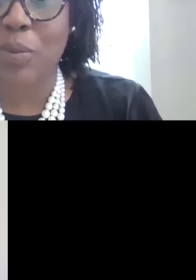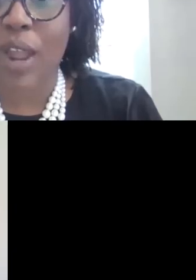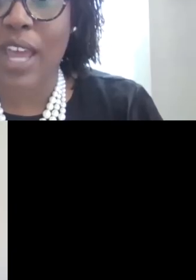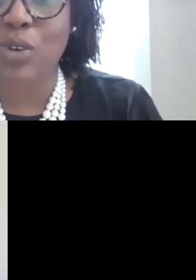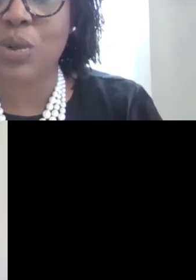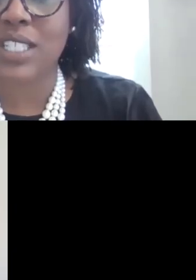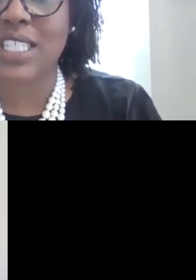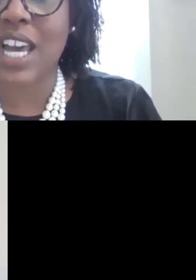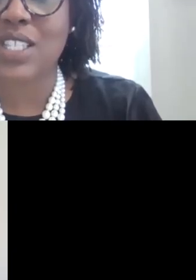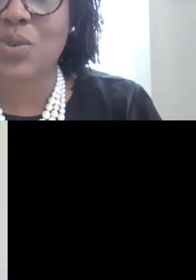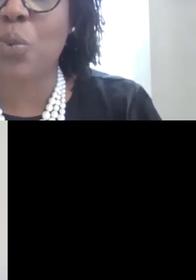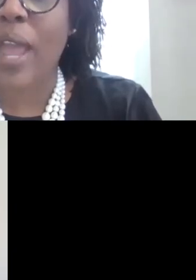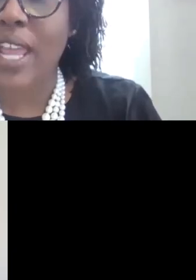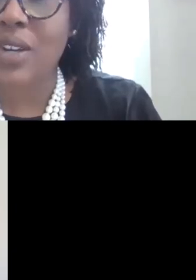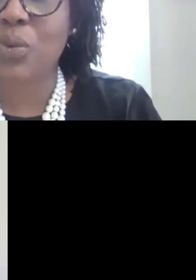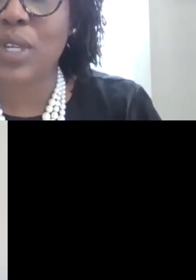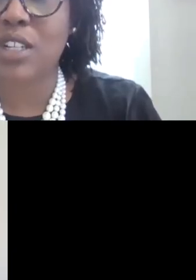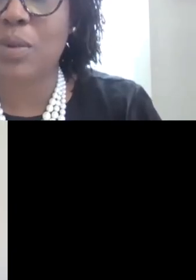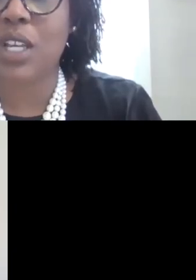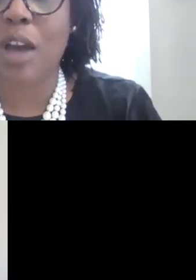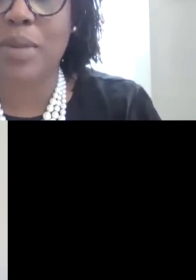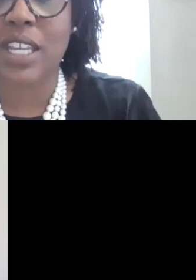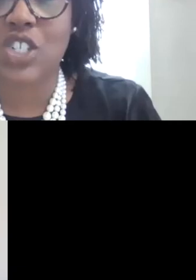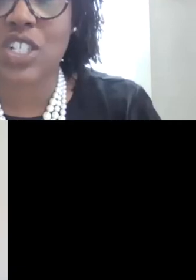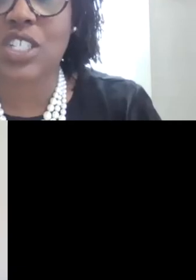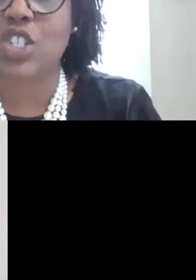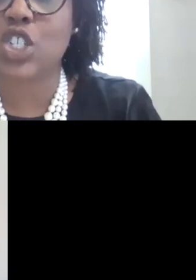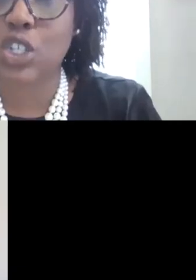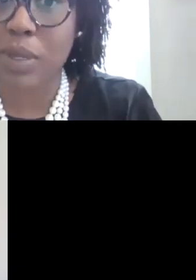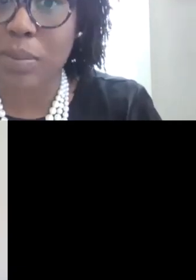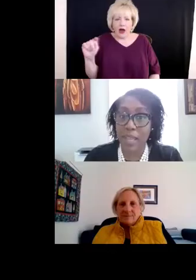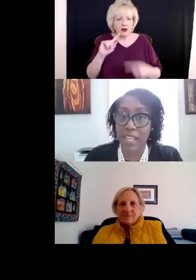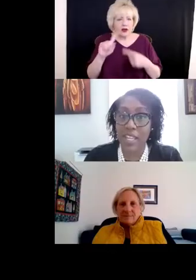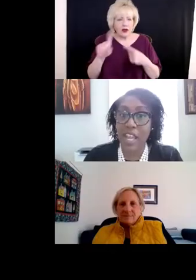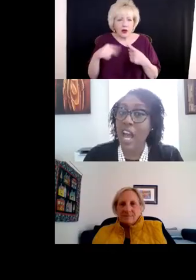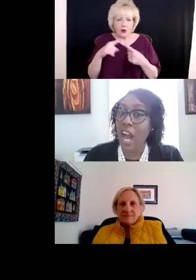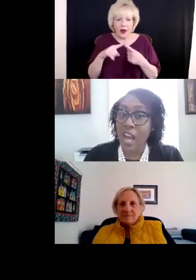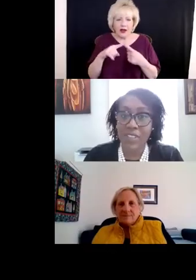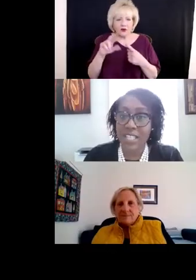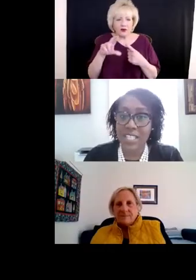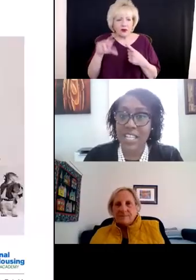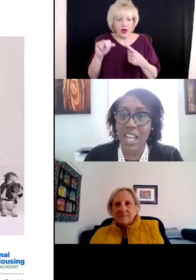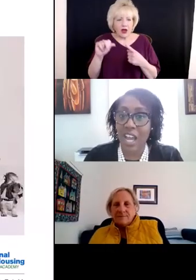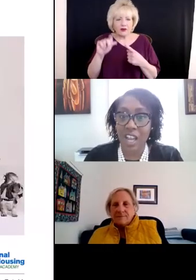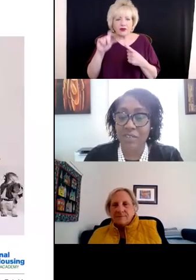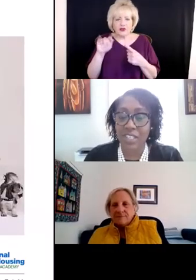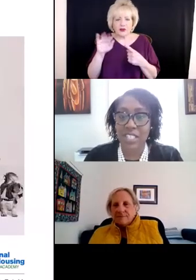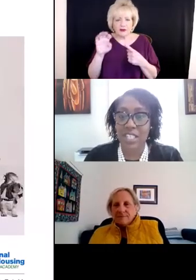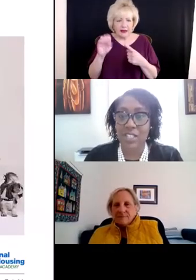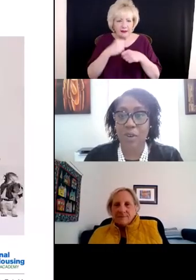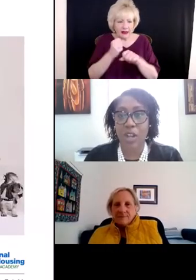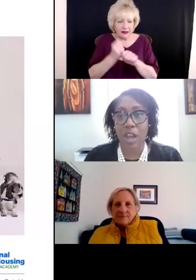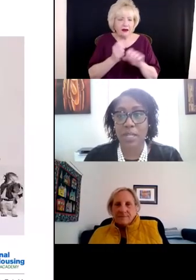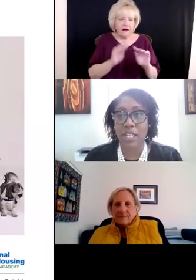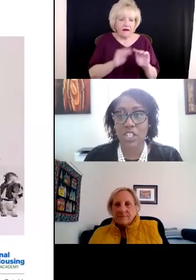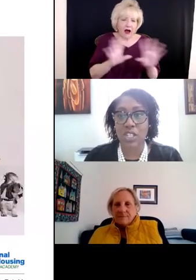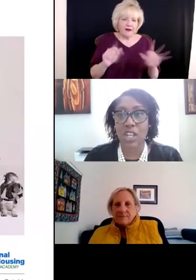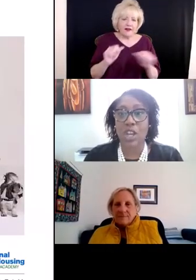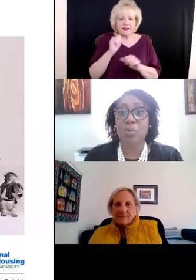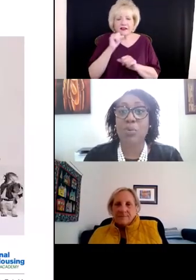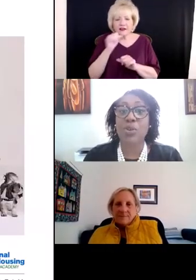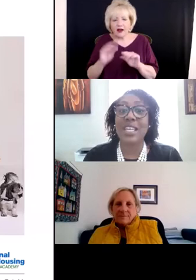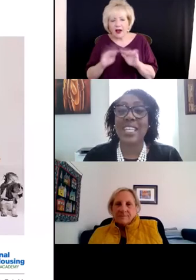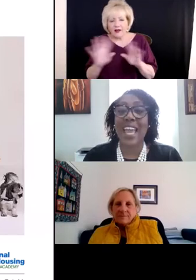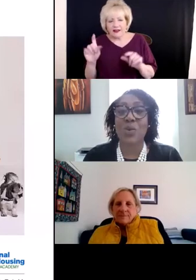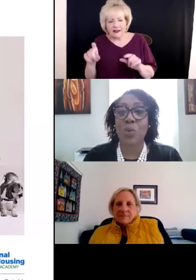from Sarah Pratt, who will discuss when reasonable accommodations should be made, obvious and non-obvious needs for accommodation,